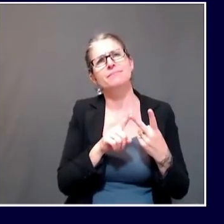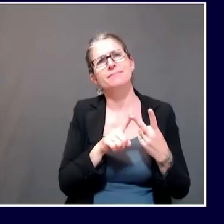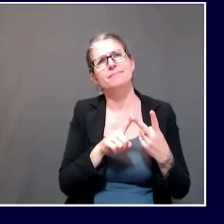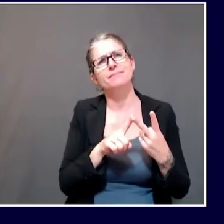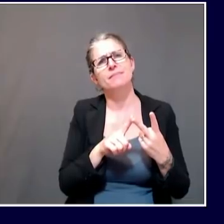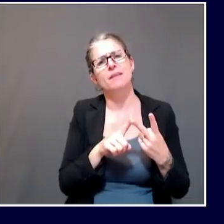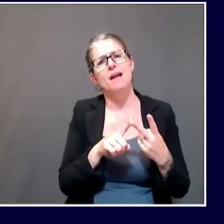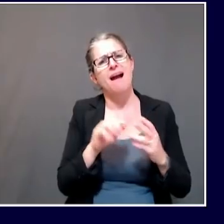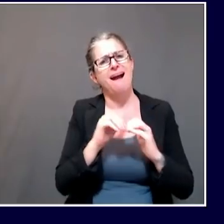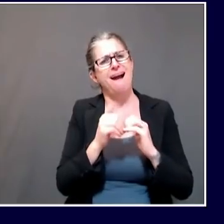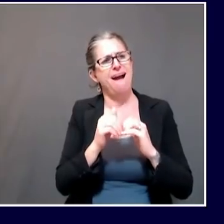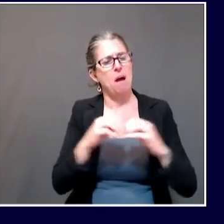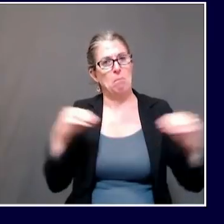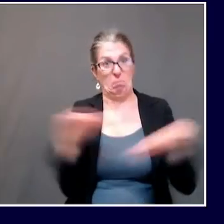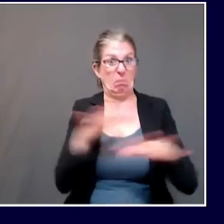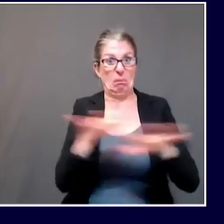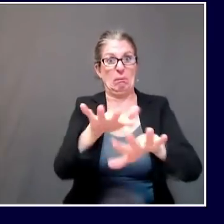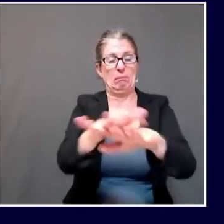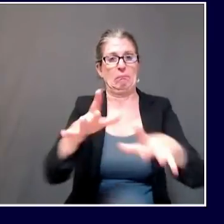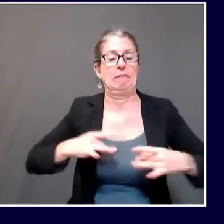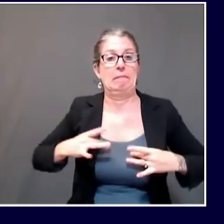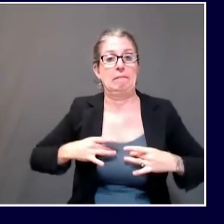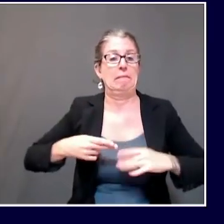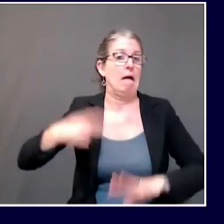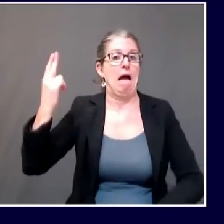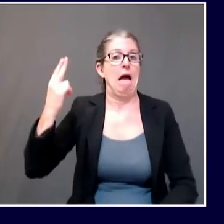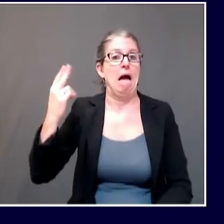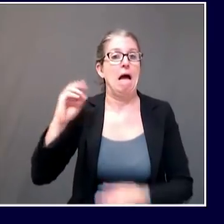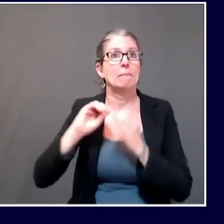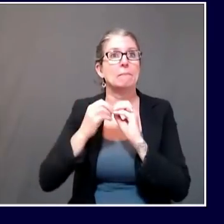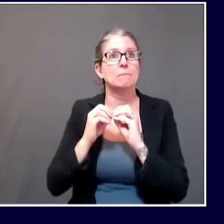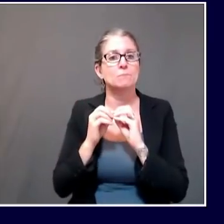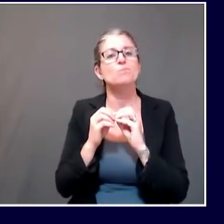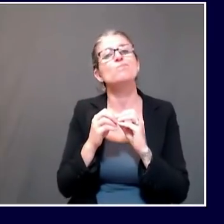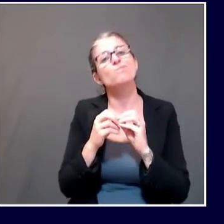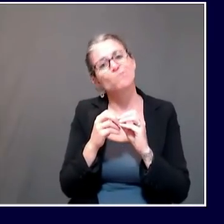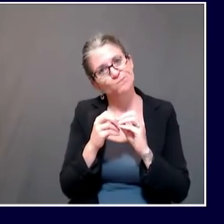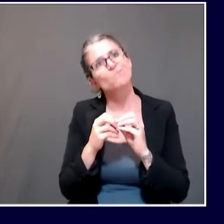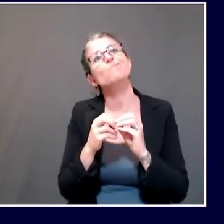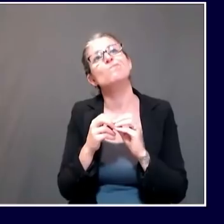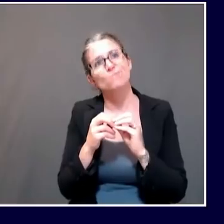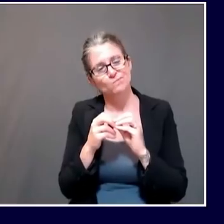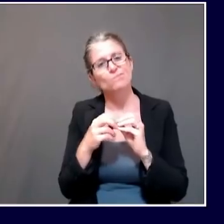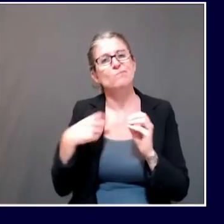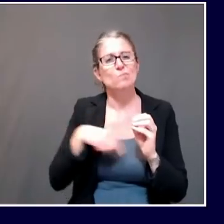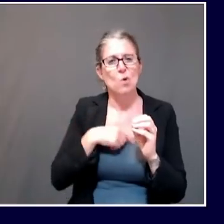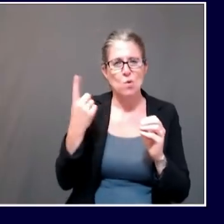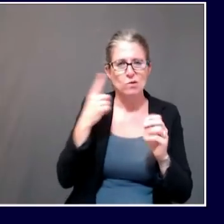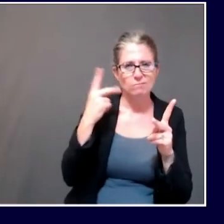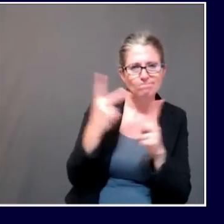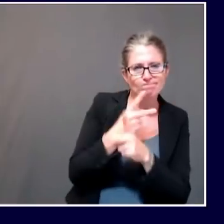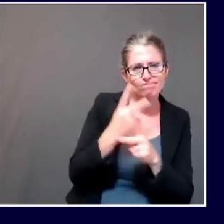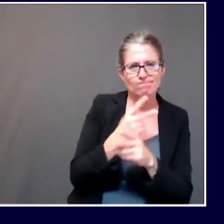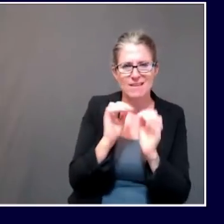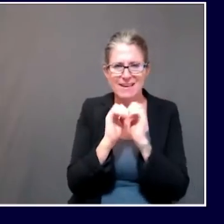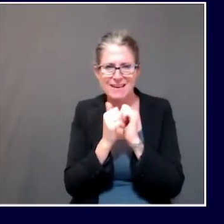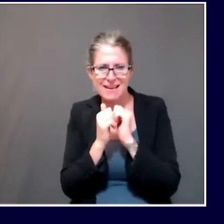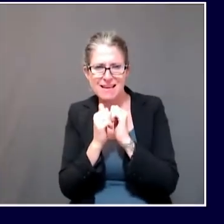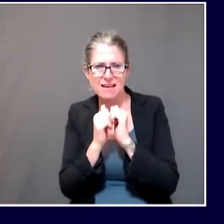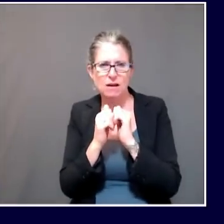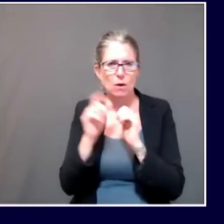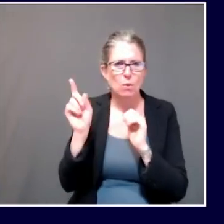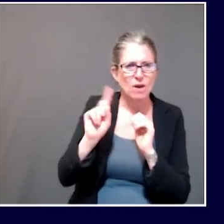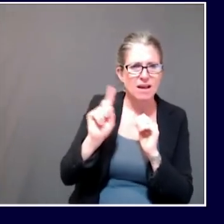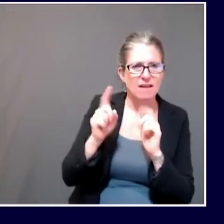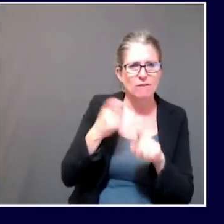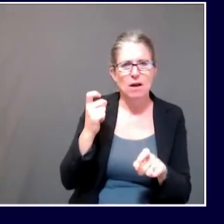of our investigation. So I think right now, Charlie, given that we're still in the mix of things, it's probably too early to comment. We're